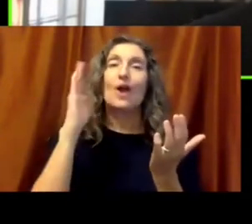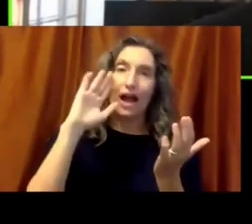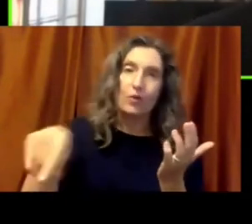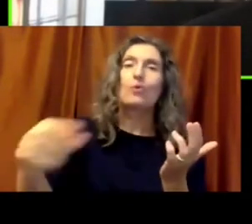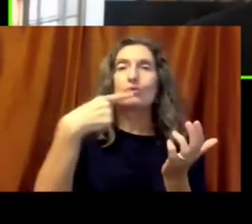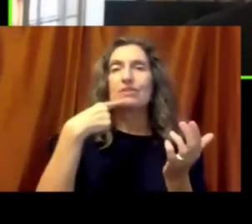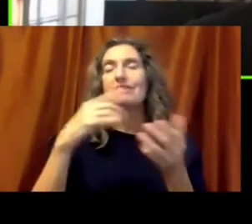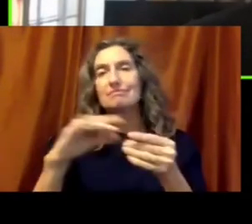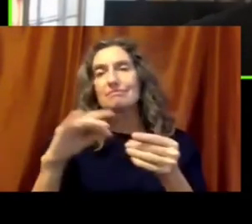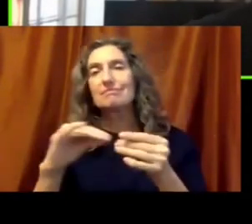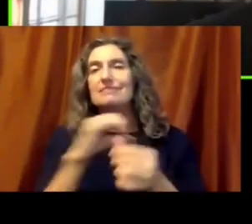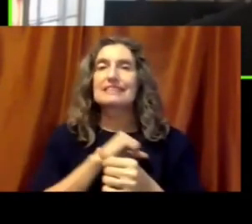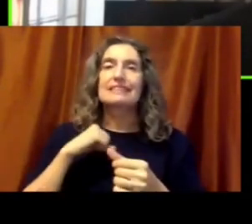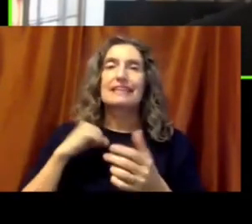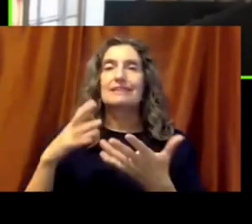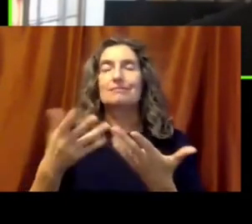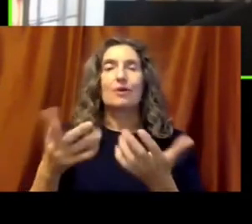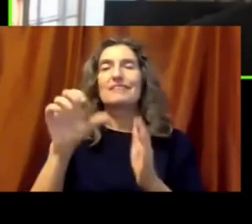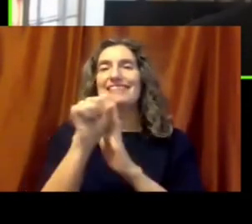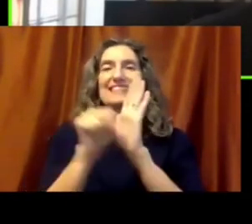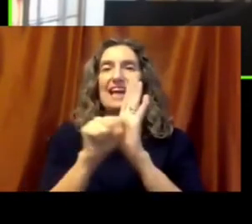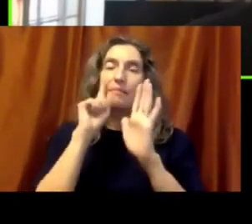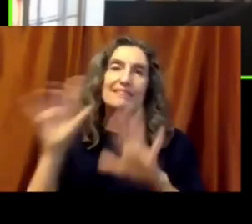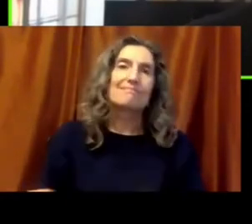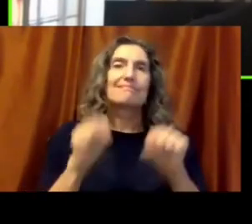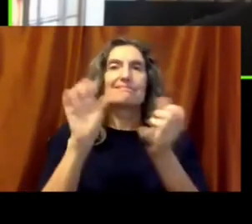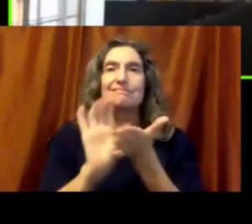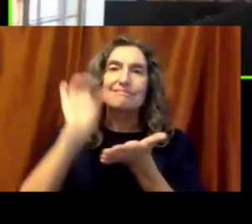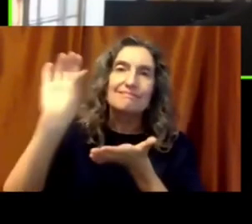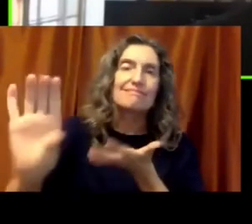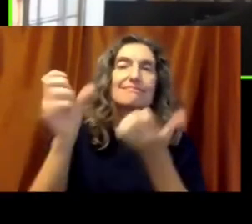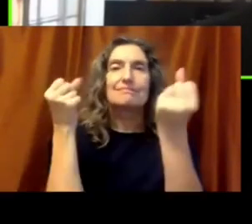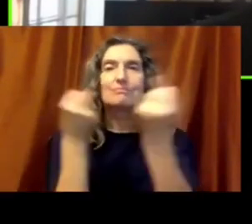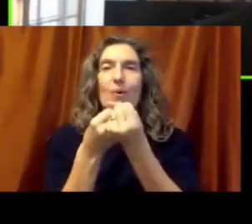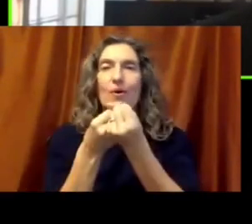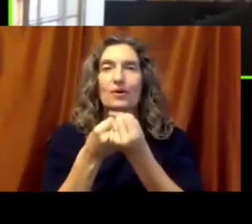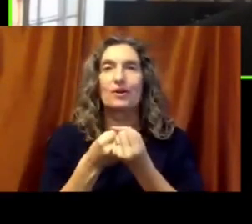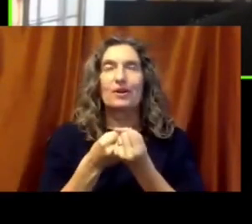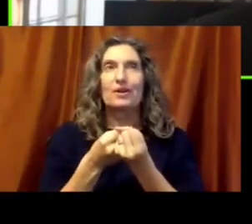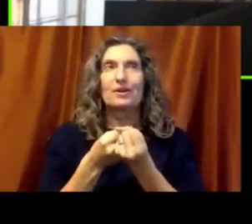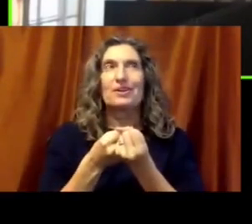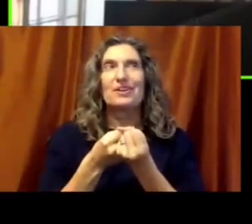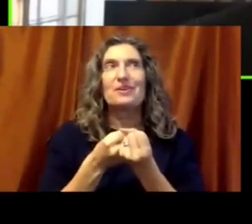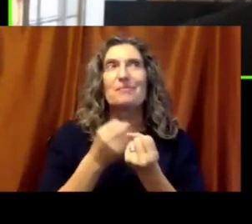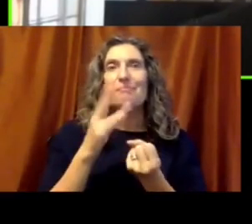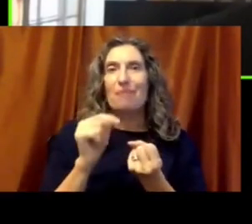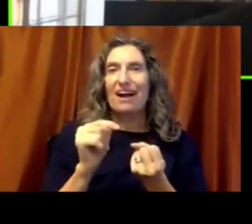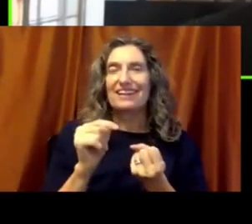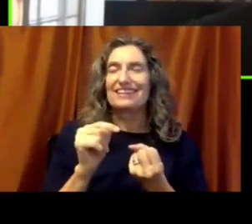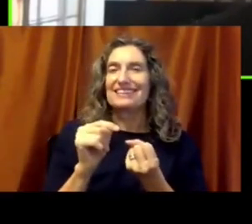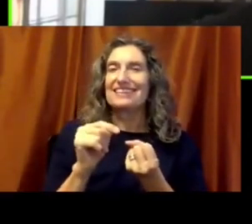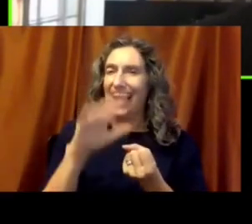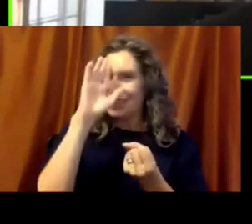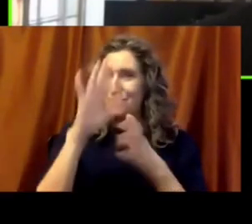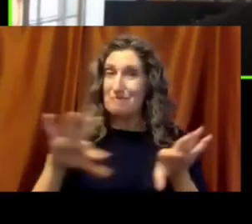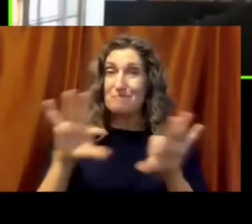resources. I mean, you've talked about it, but it seems like imagining those next steps are also